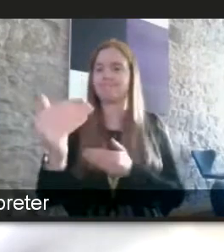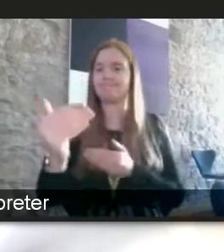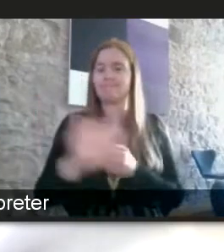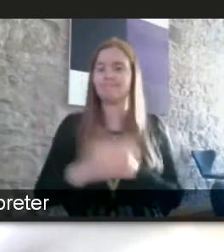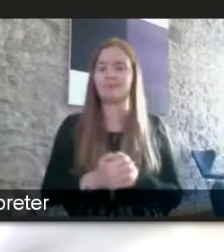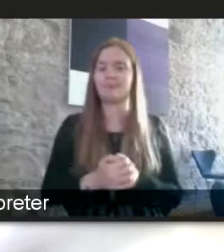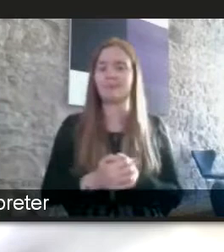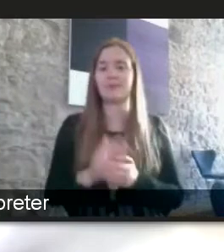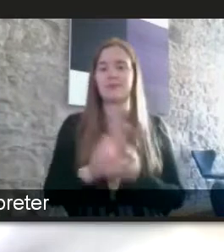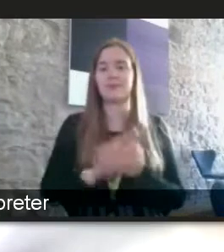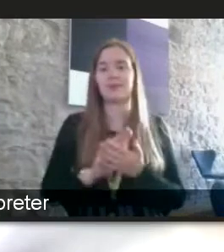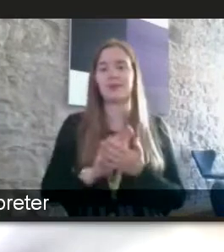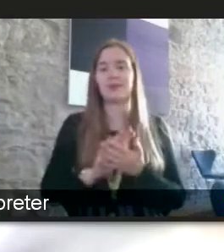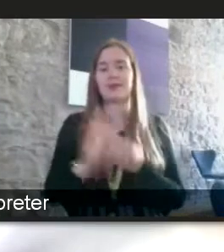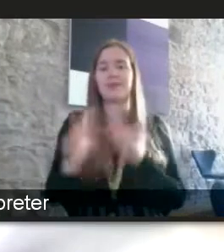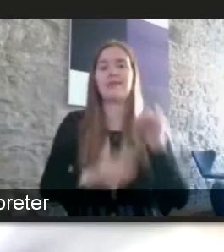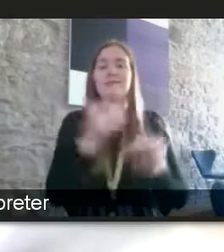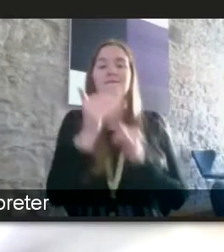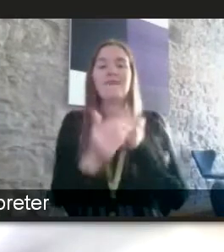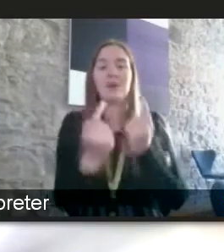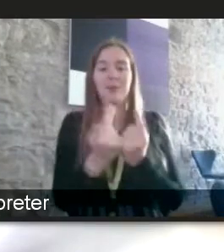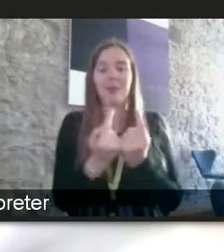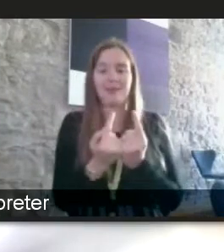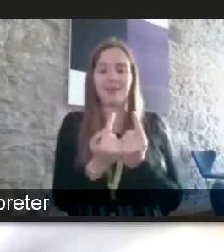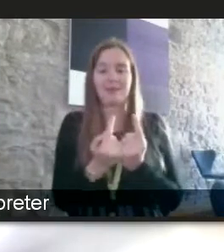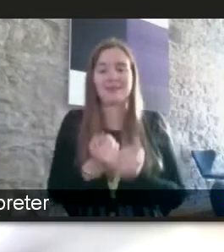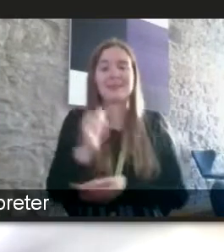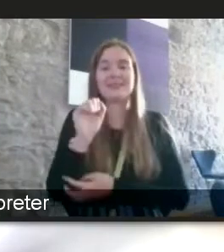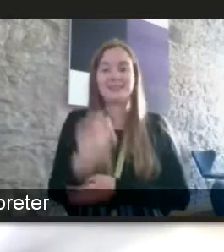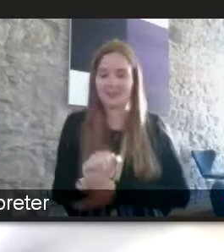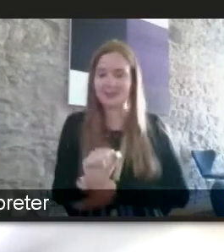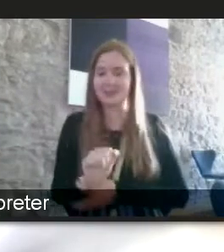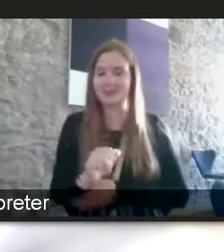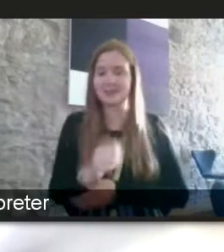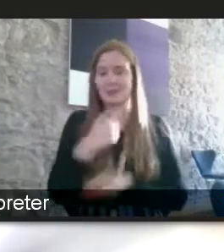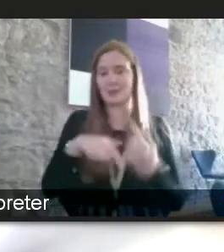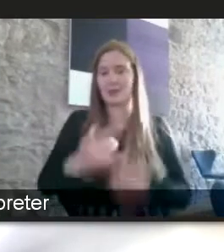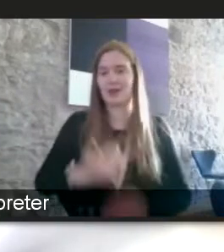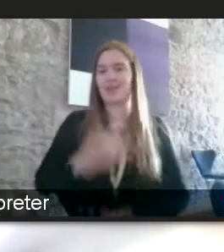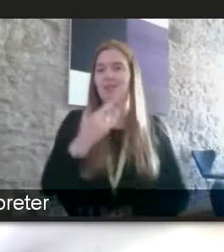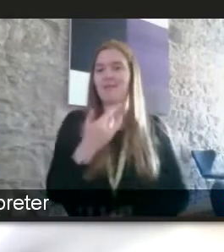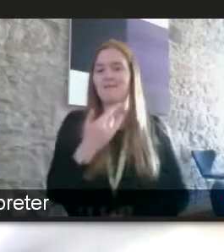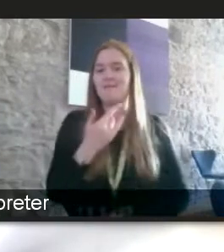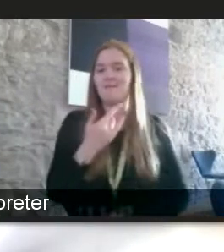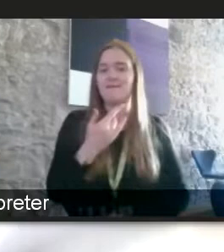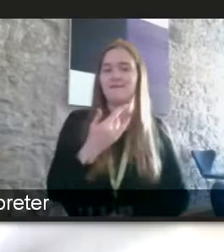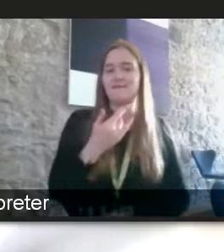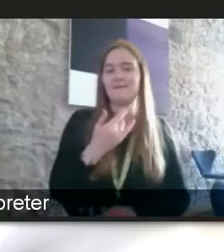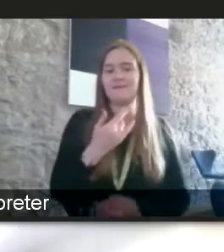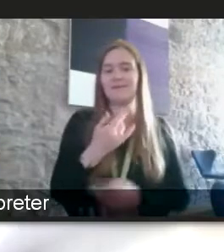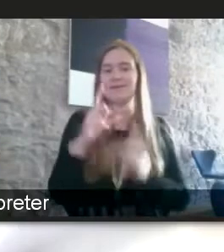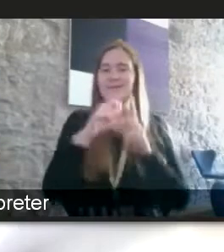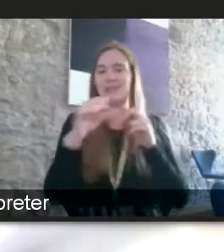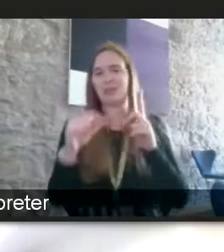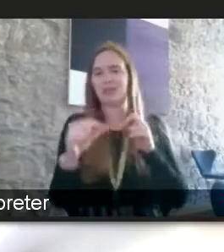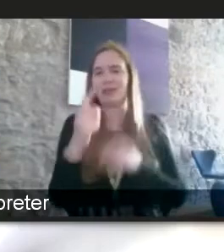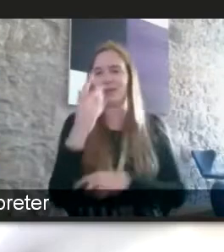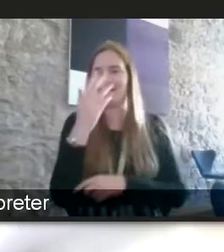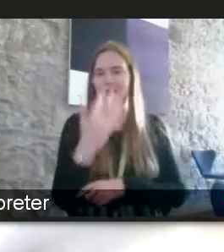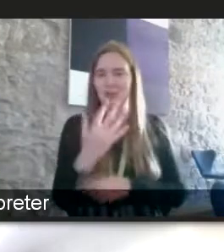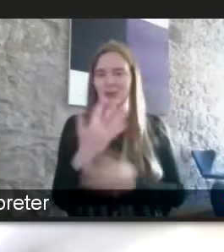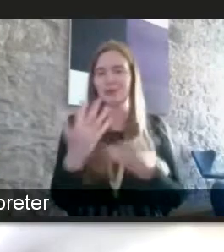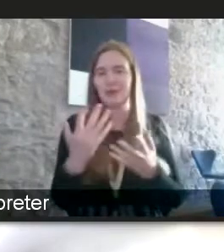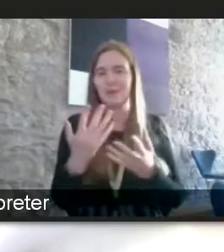therefore final final thing yes we live in the kind of archetypal digital age but hey hey